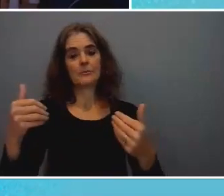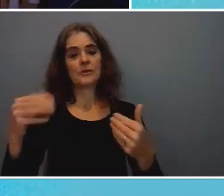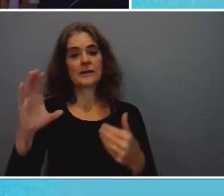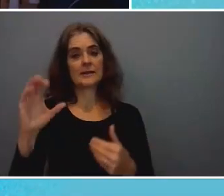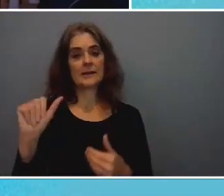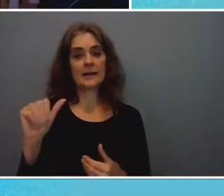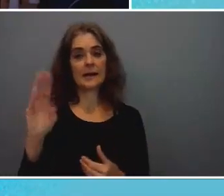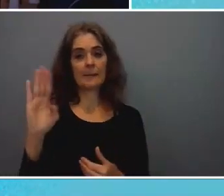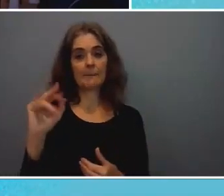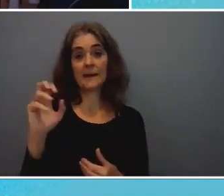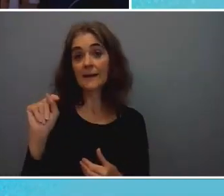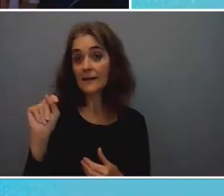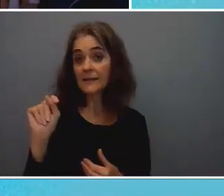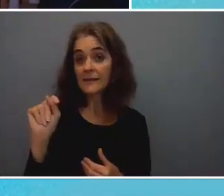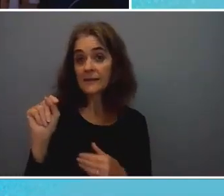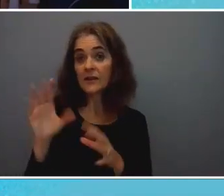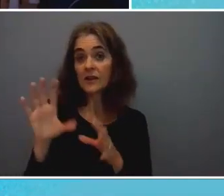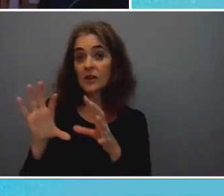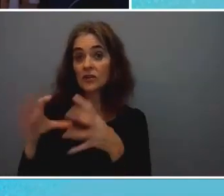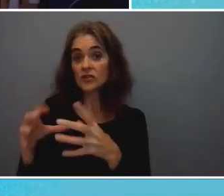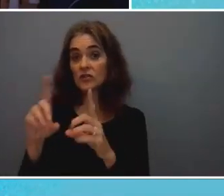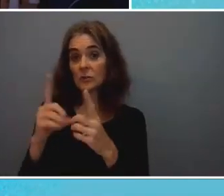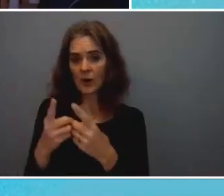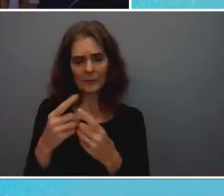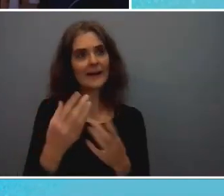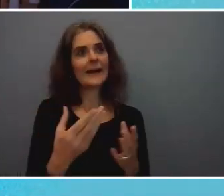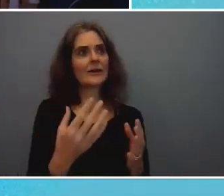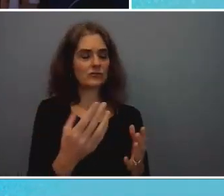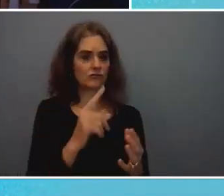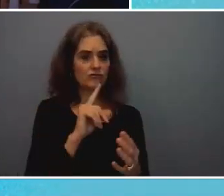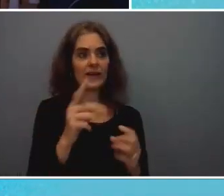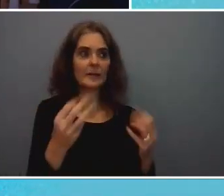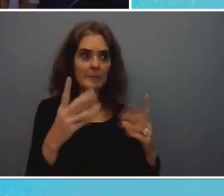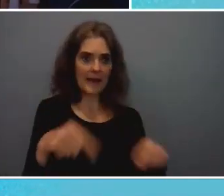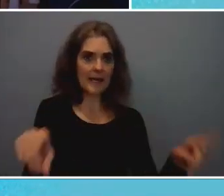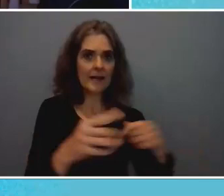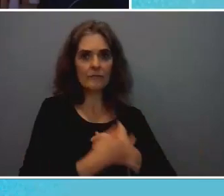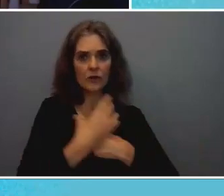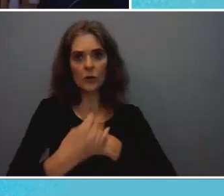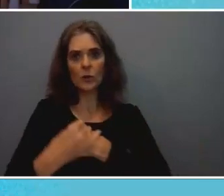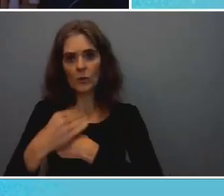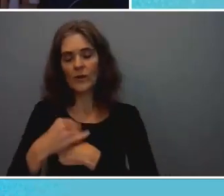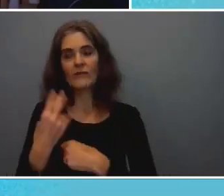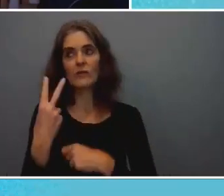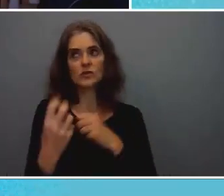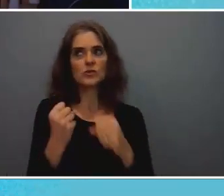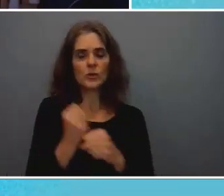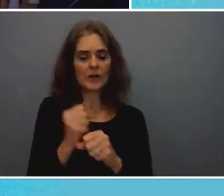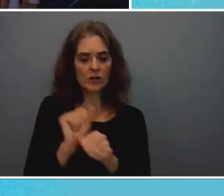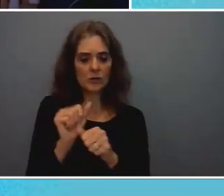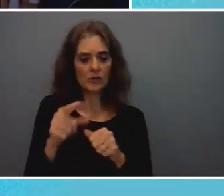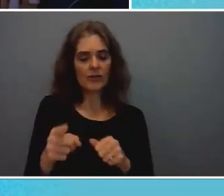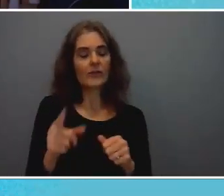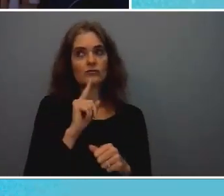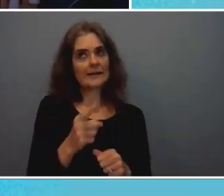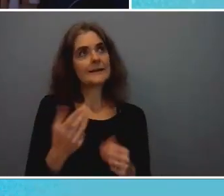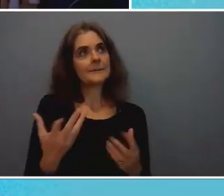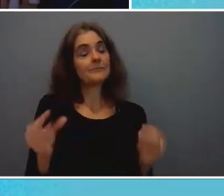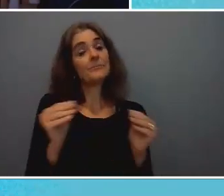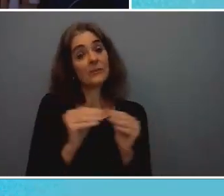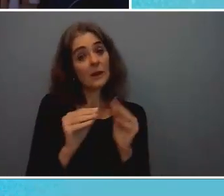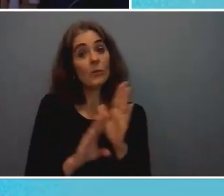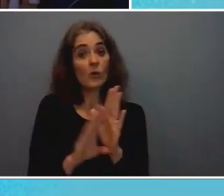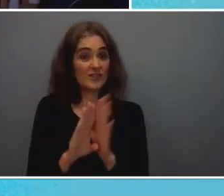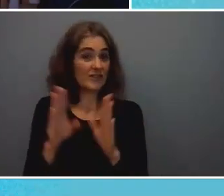many of you educated me in all sorts of ways i came out after my two years there really more a development